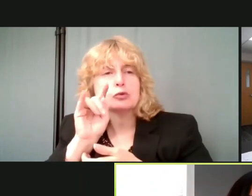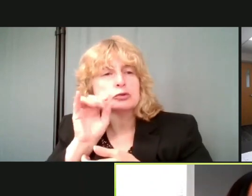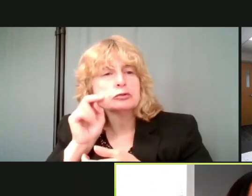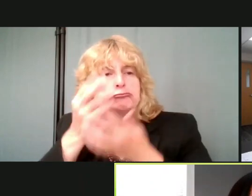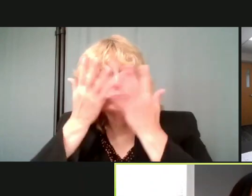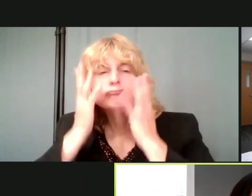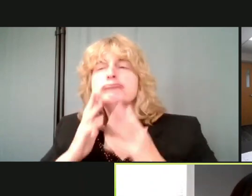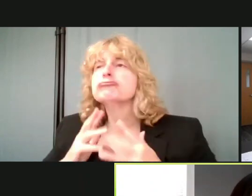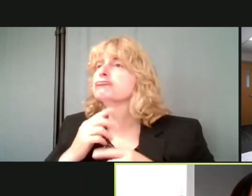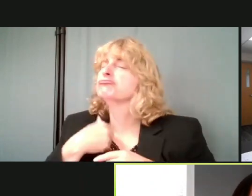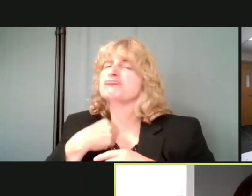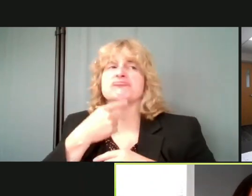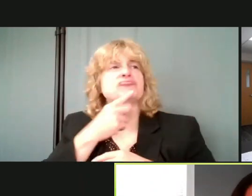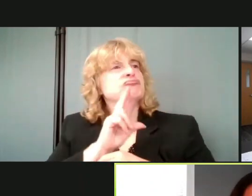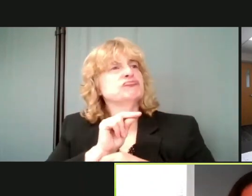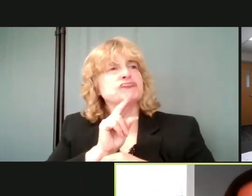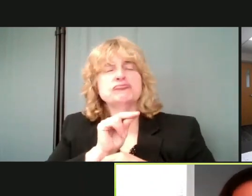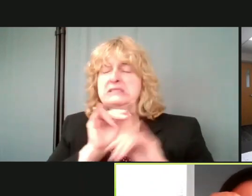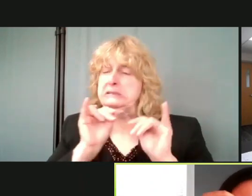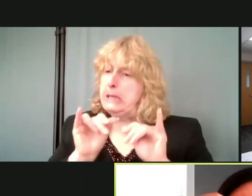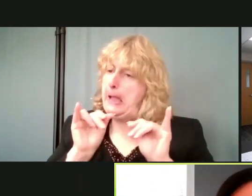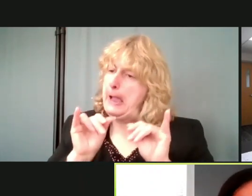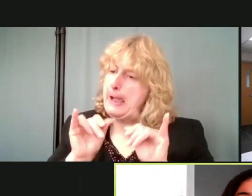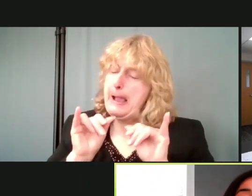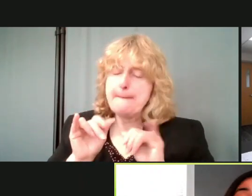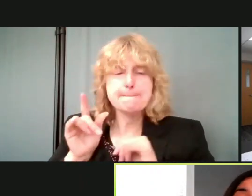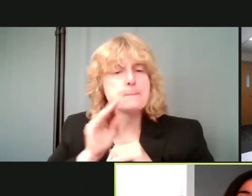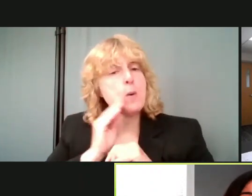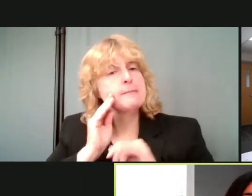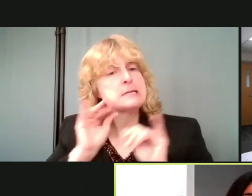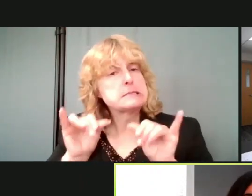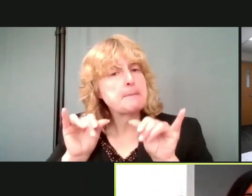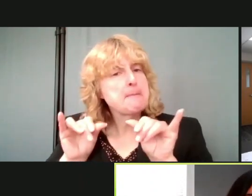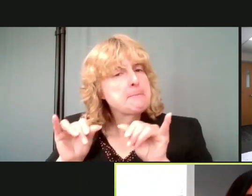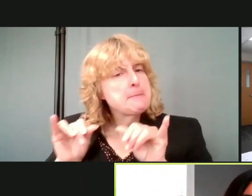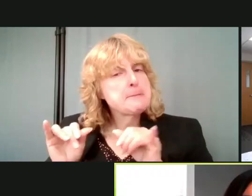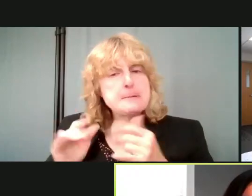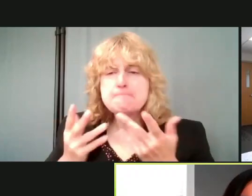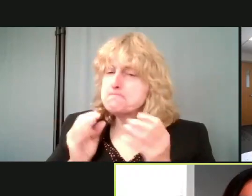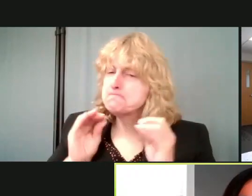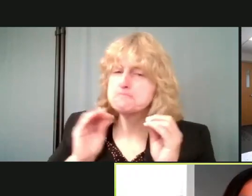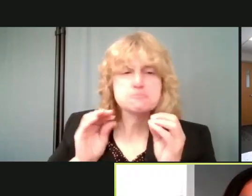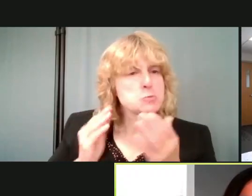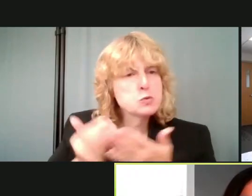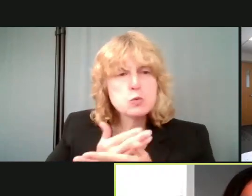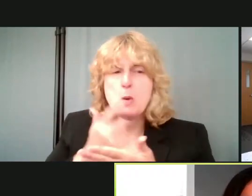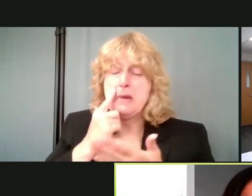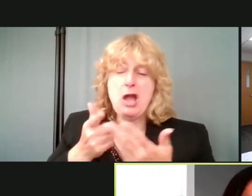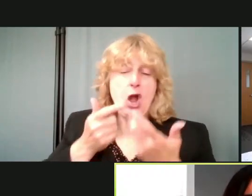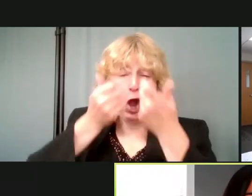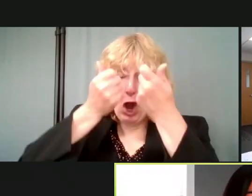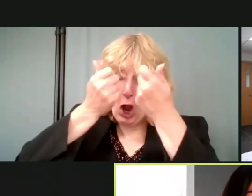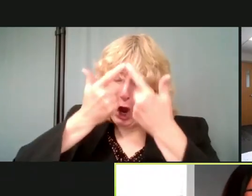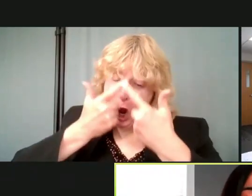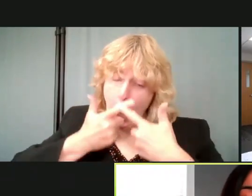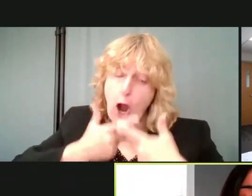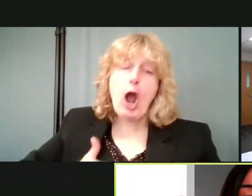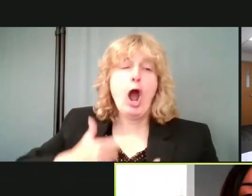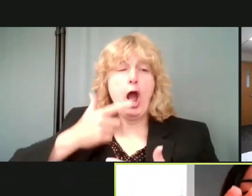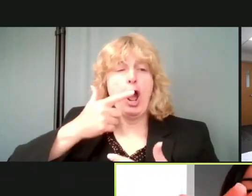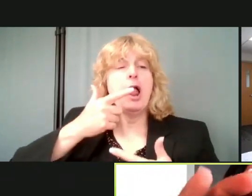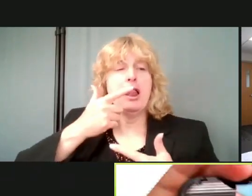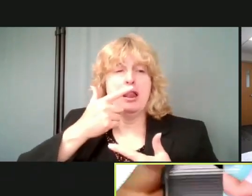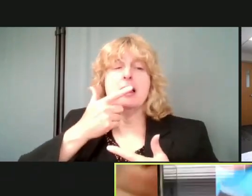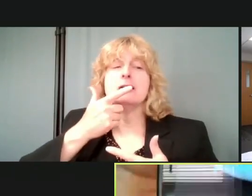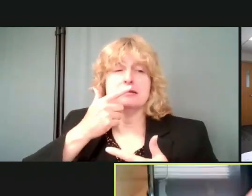home. Um, and so the doctor, you know, well, it's an order, because he was covered head to toe in hives. I'm going to show you guys a picture. I'm not